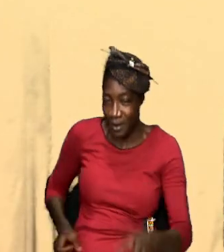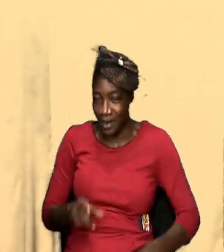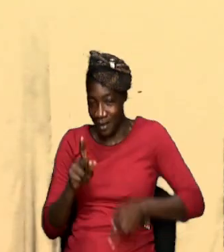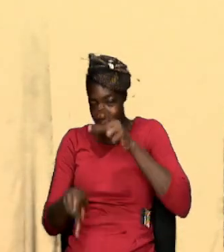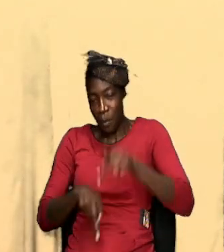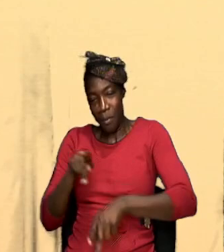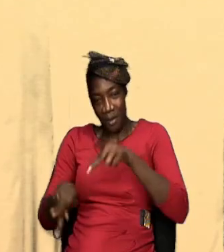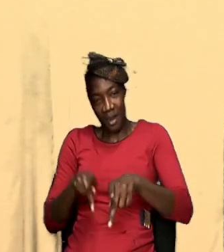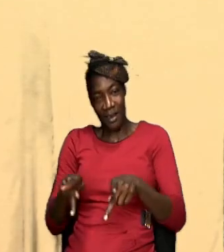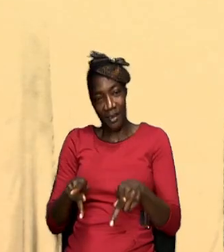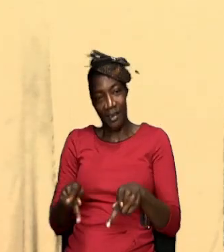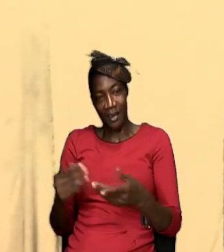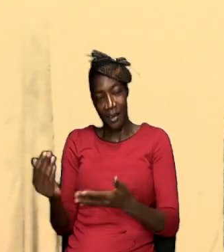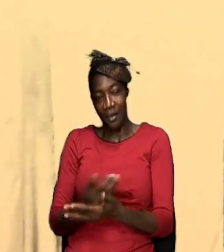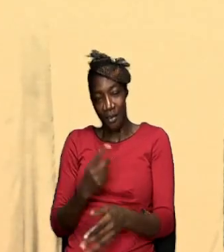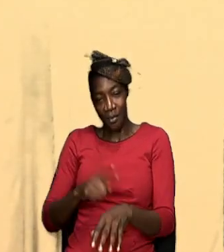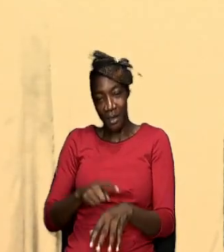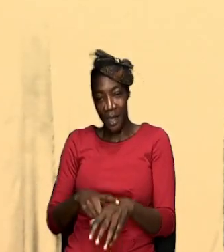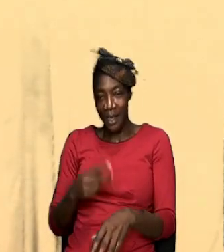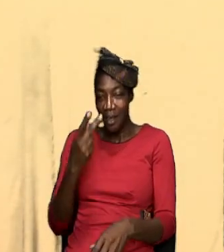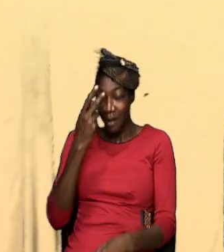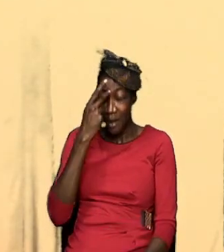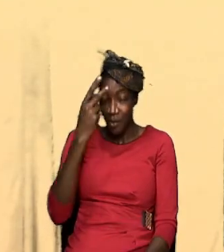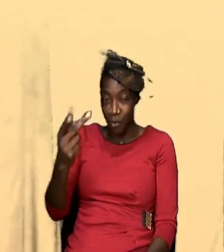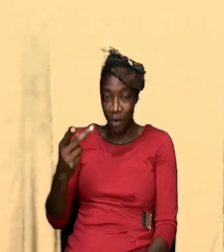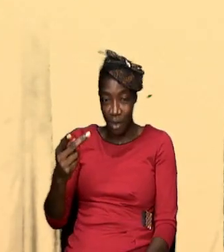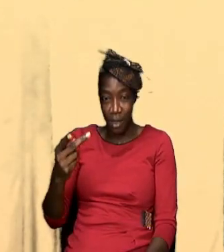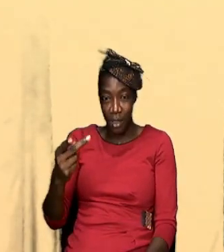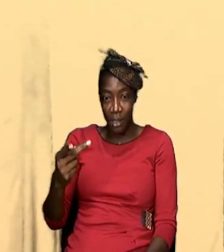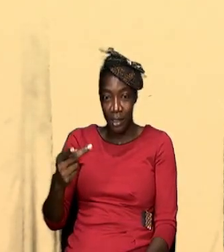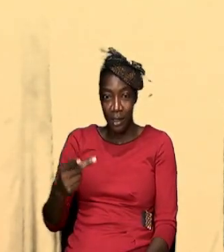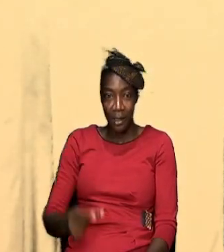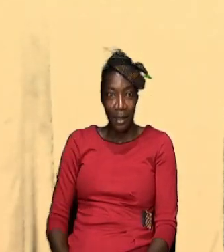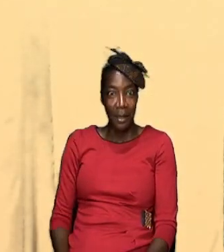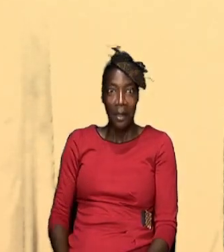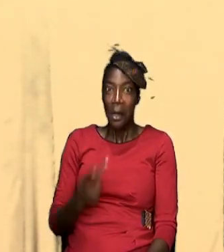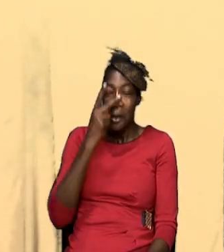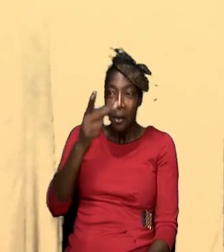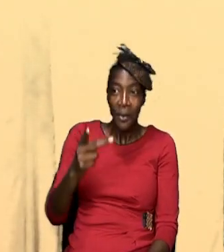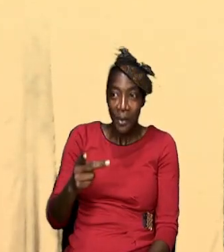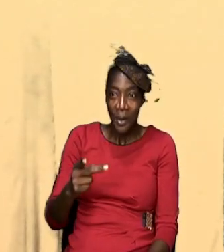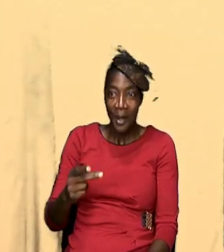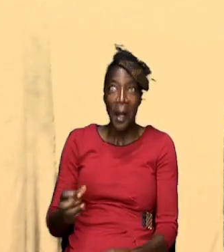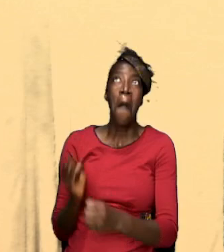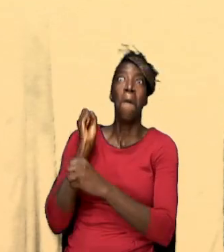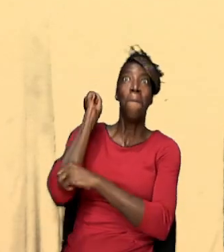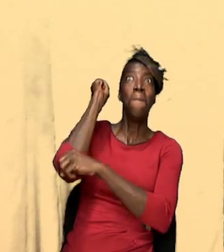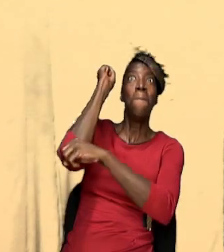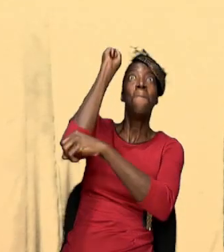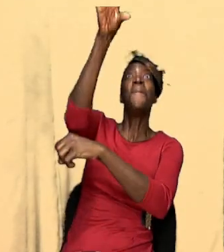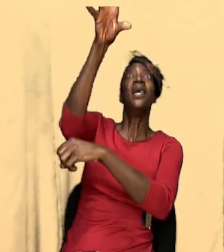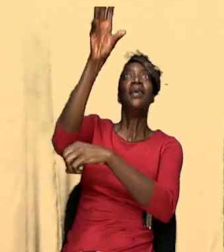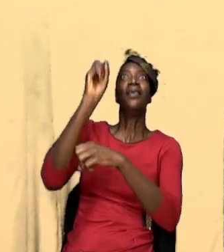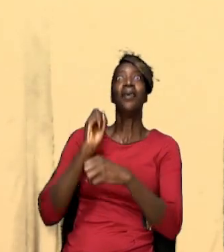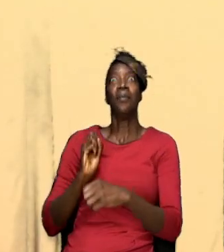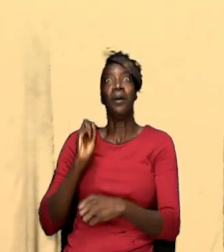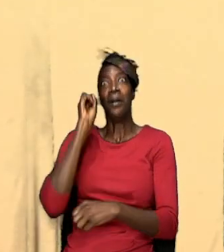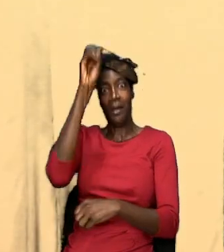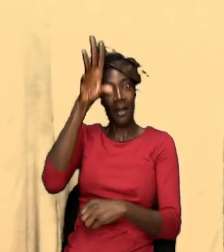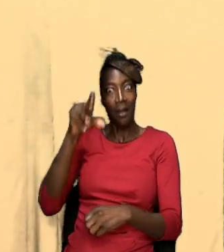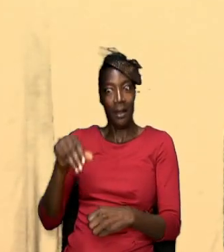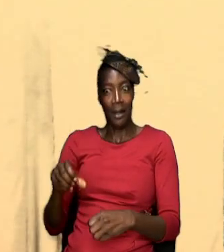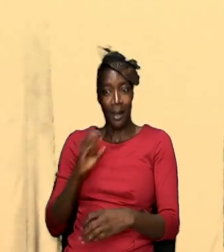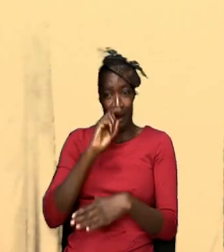And sometimes I will watch an entire basketball game match. And at the end of the day yeah